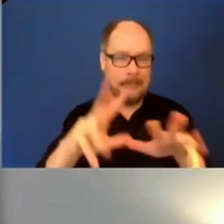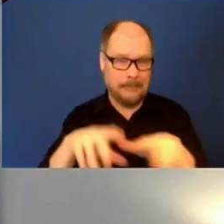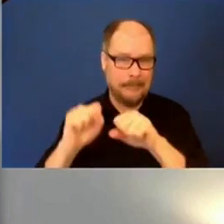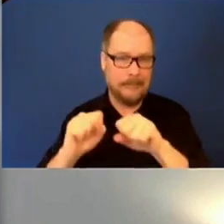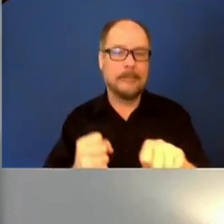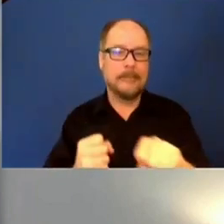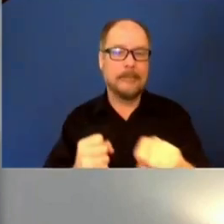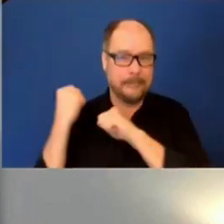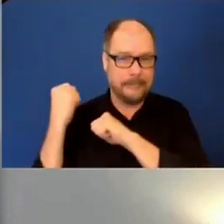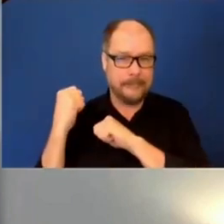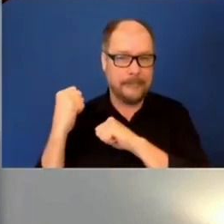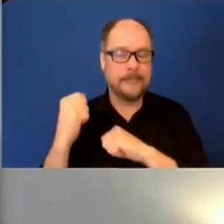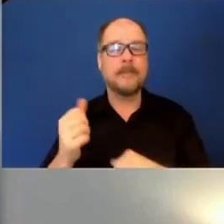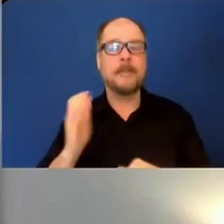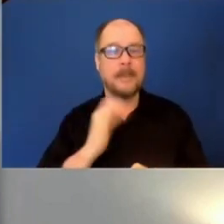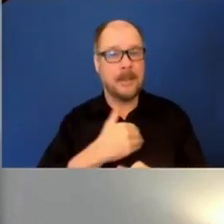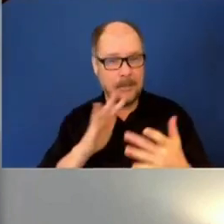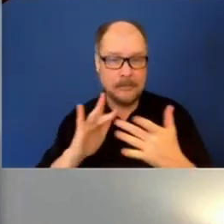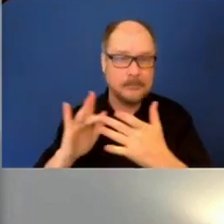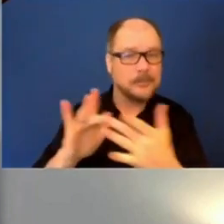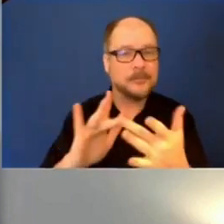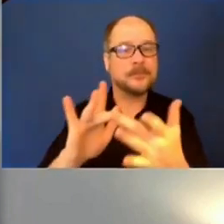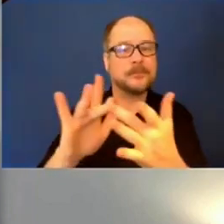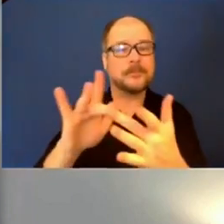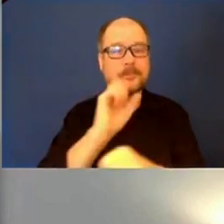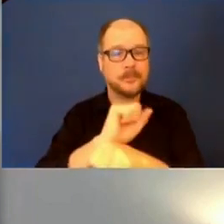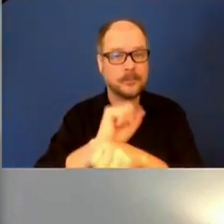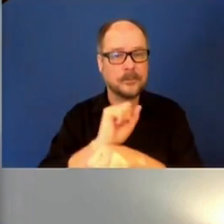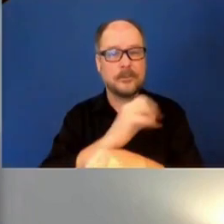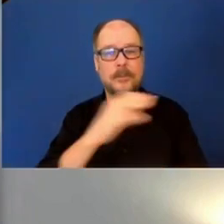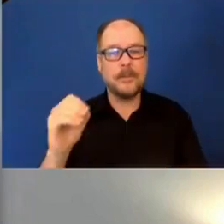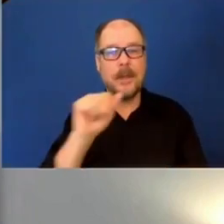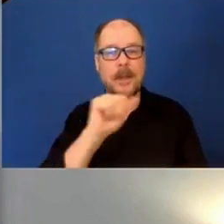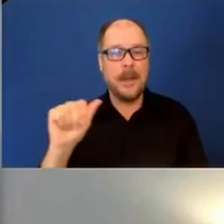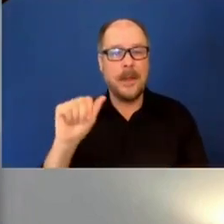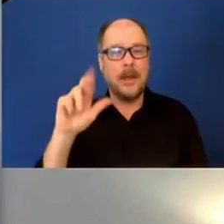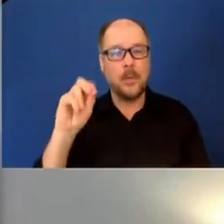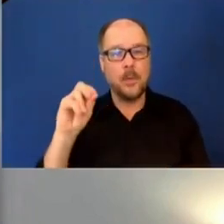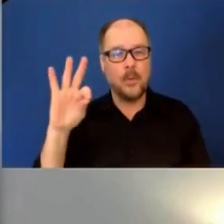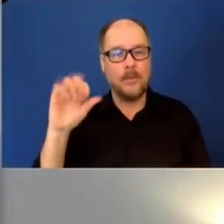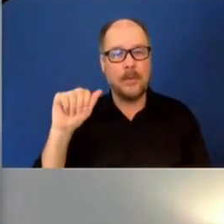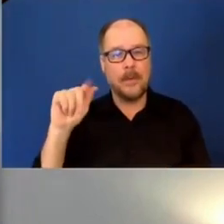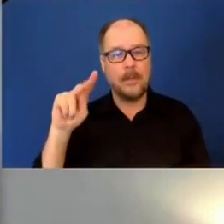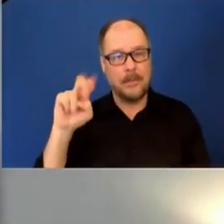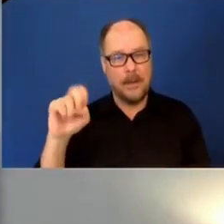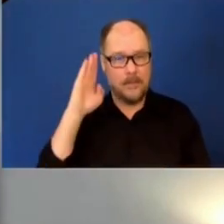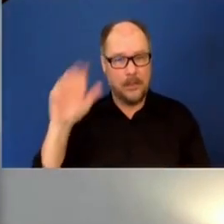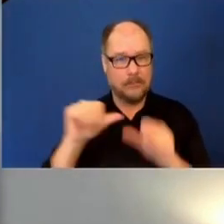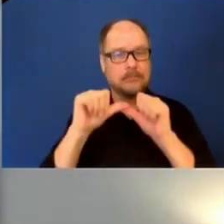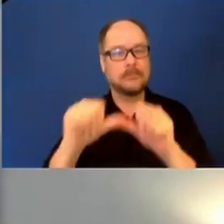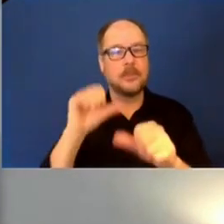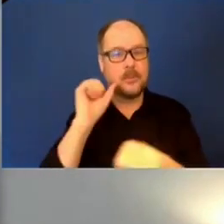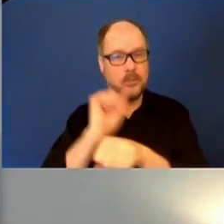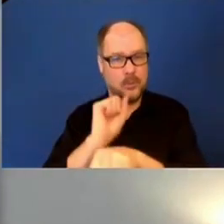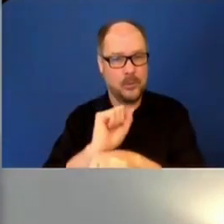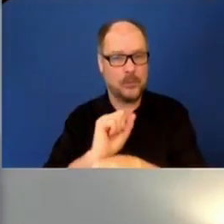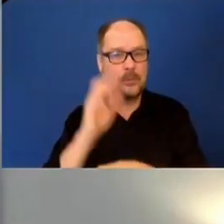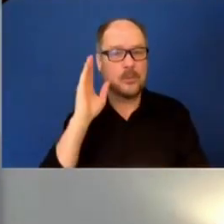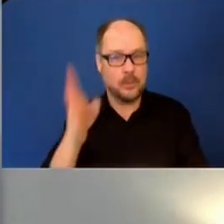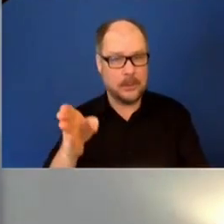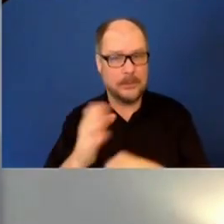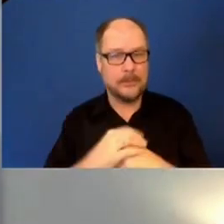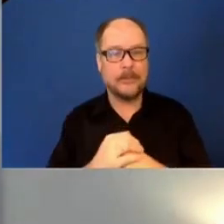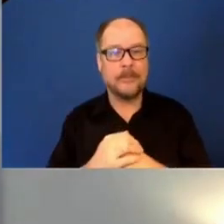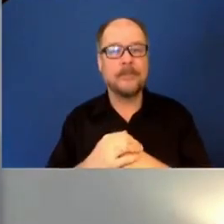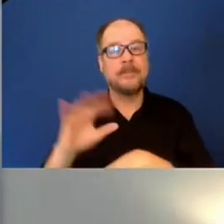case, outreach workers from roof above will continue to work with this population and encourage their acceptance of services. At 5